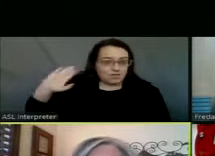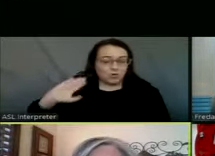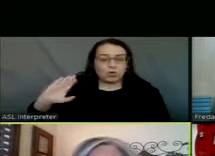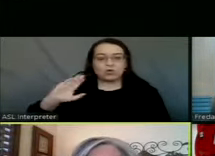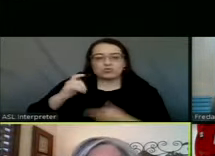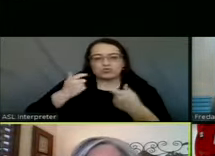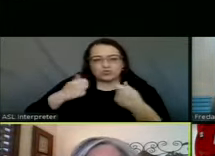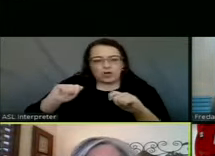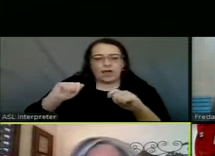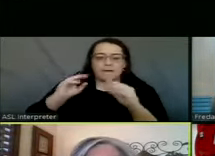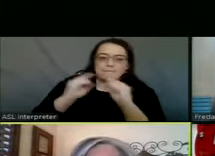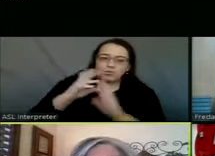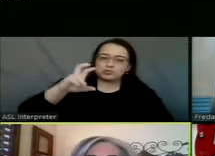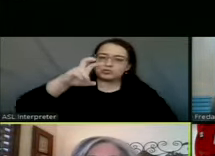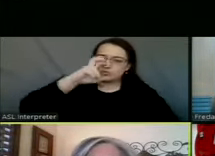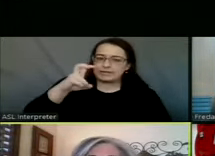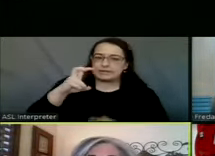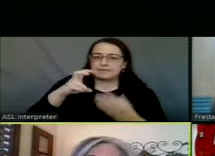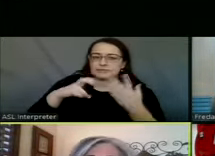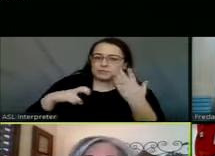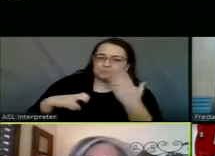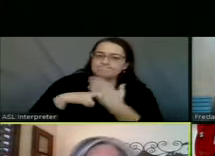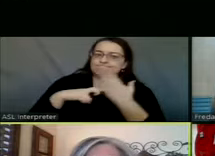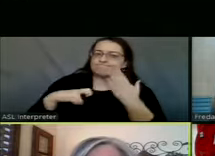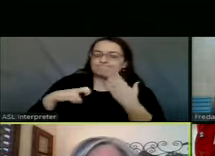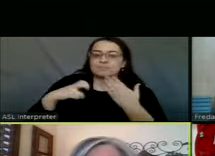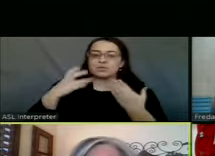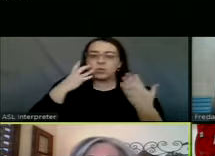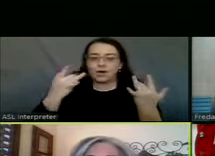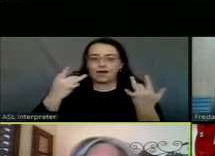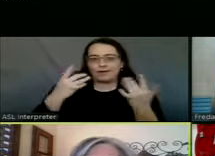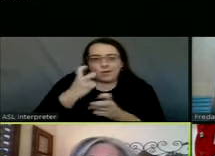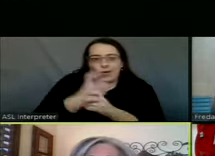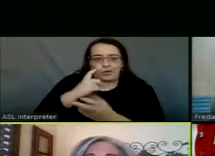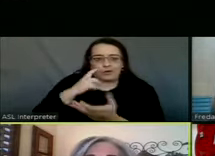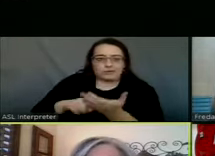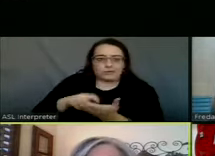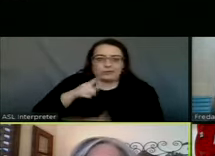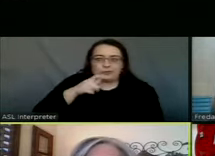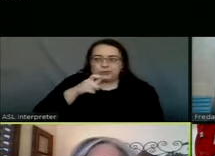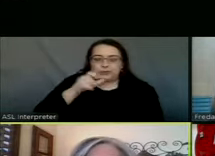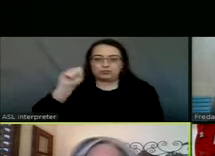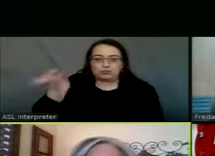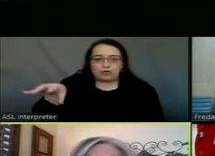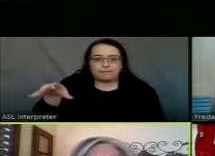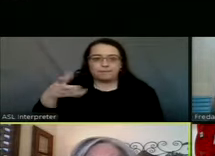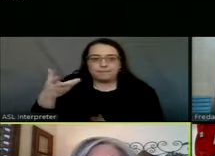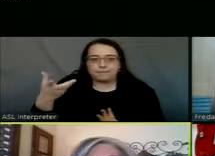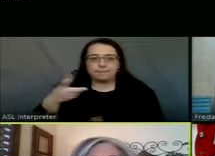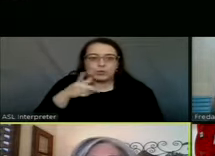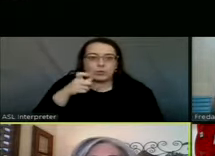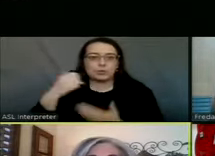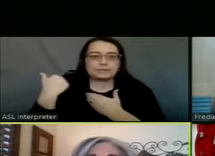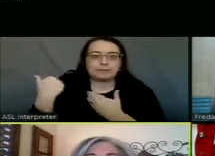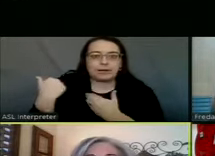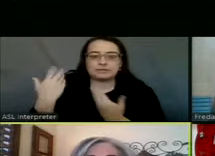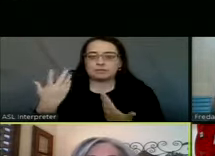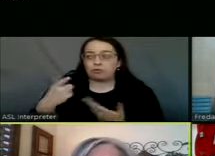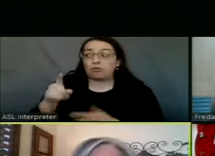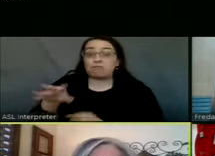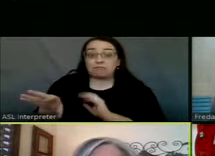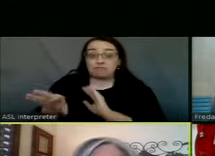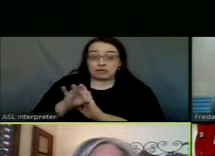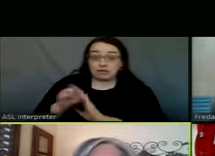have an ordinance to actually impose fines, because it is hard to identify who was actually responsible and not just the location.